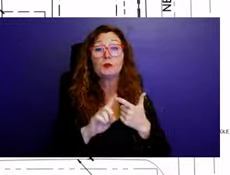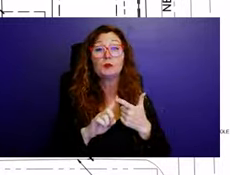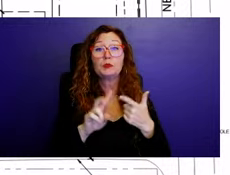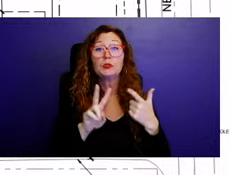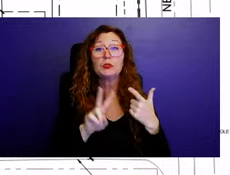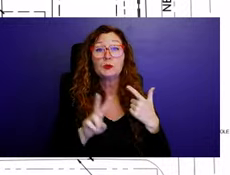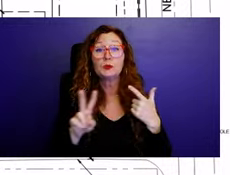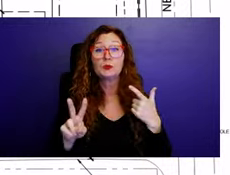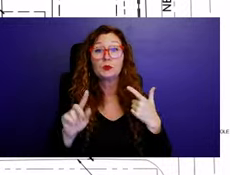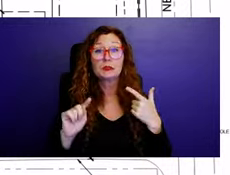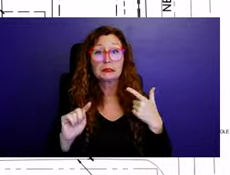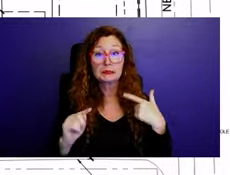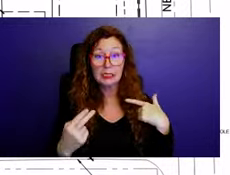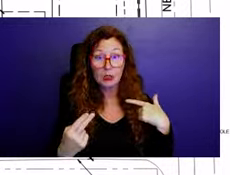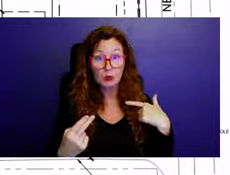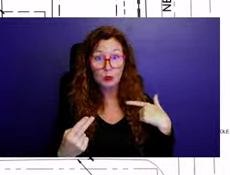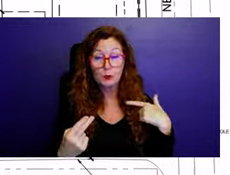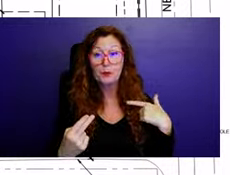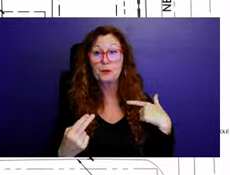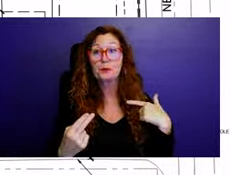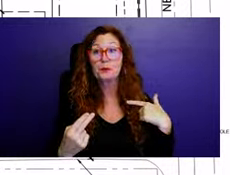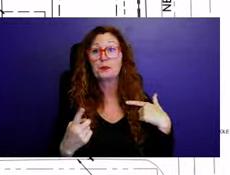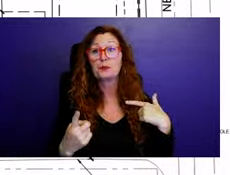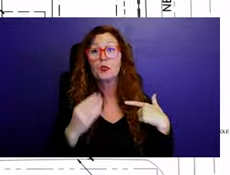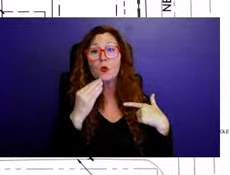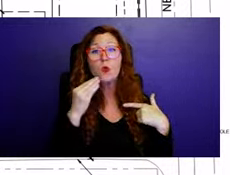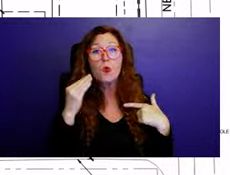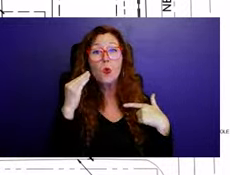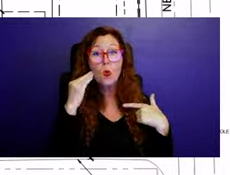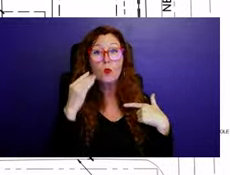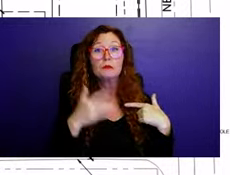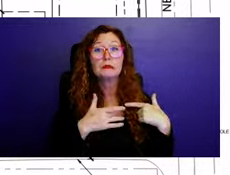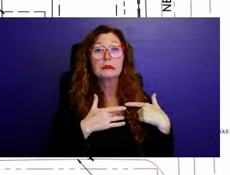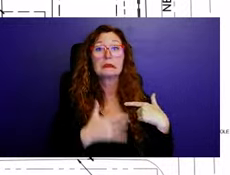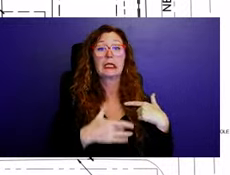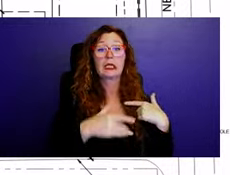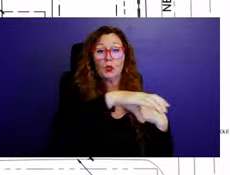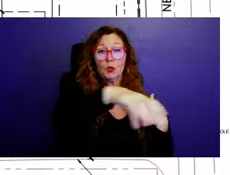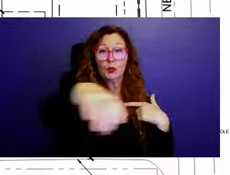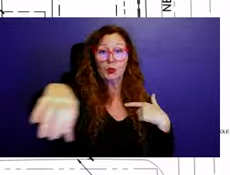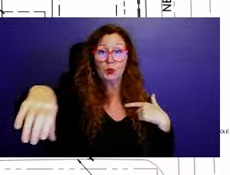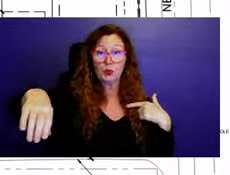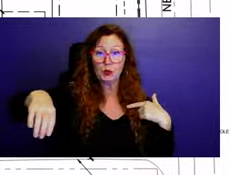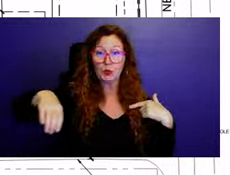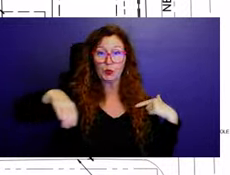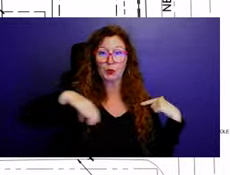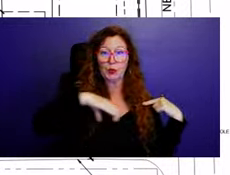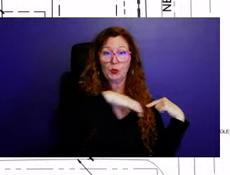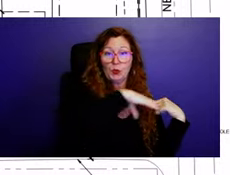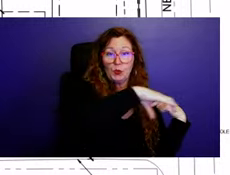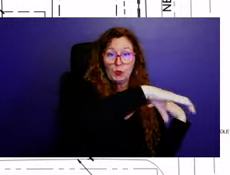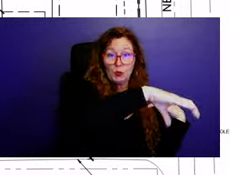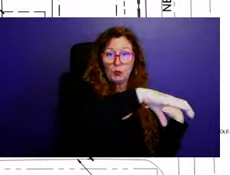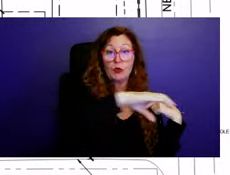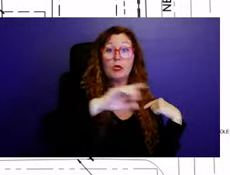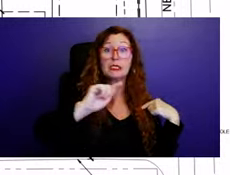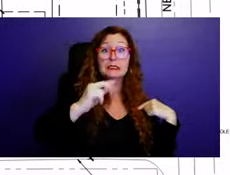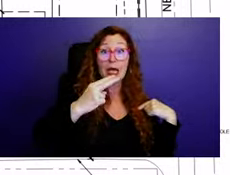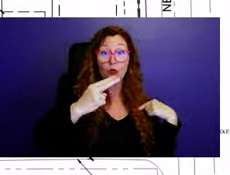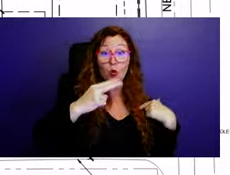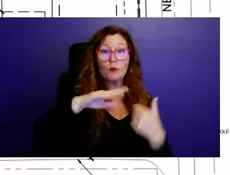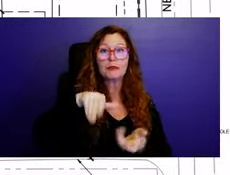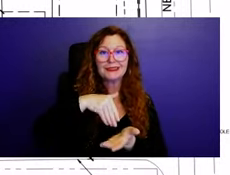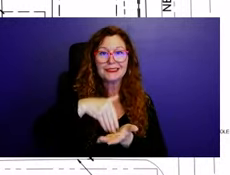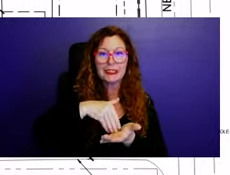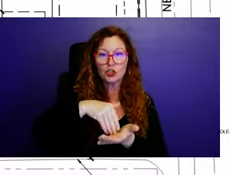front the most front most of the site's perimeter, while four townhome buildings front a new right of way proposed through the site. The